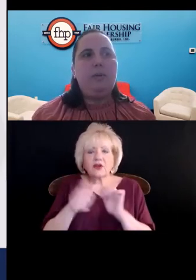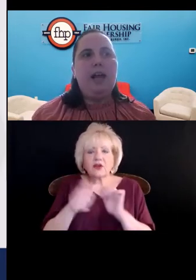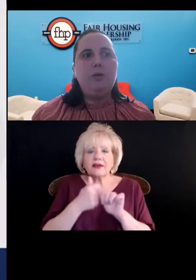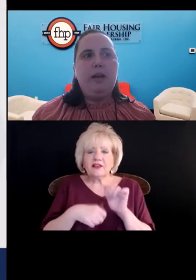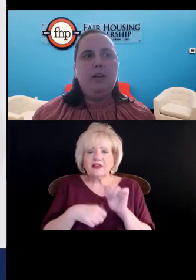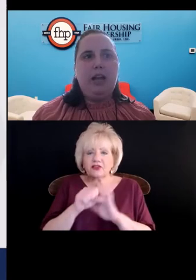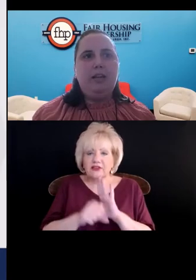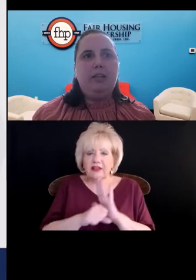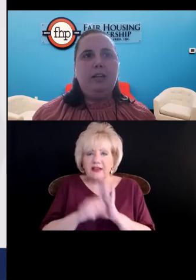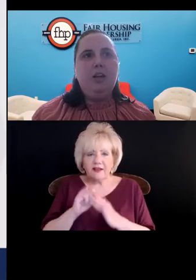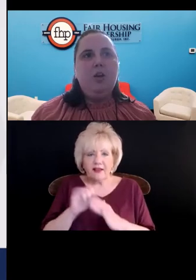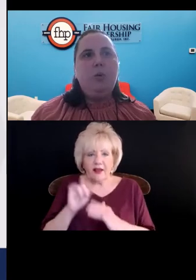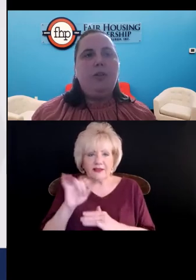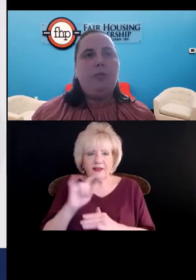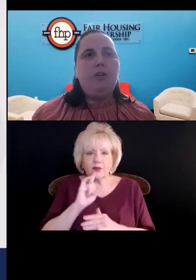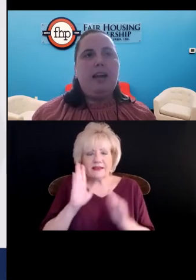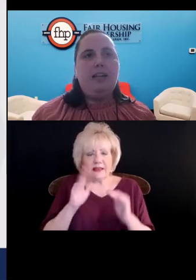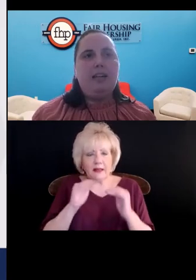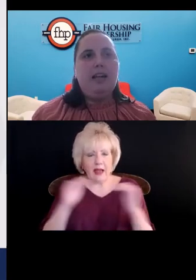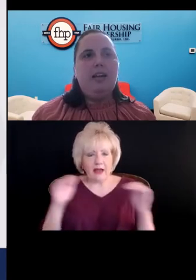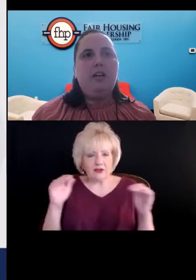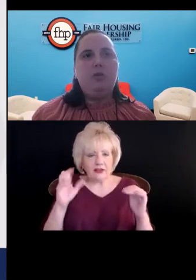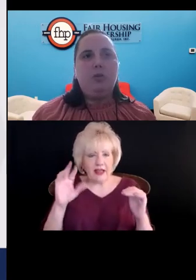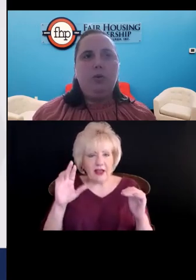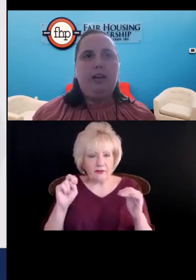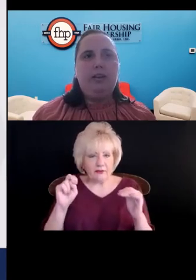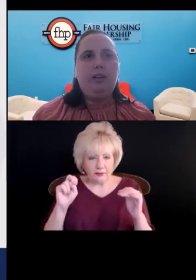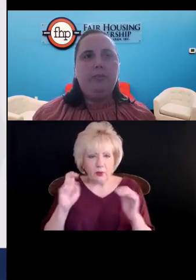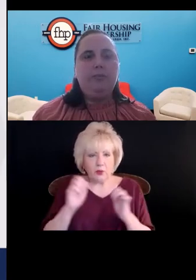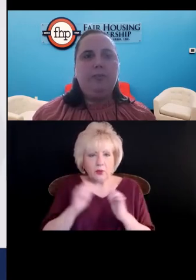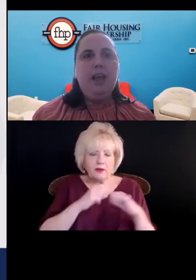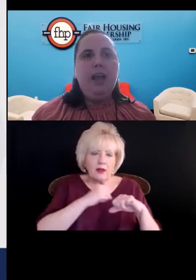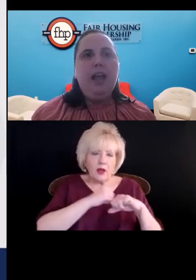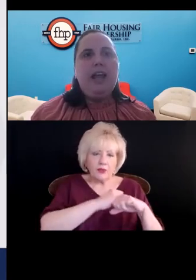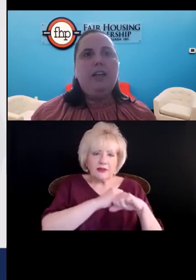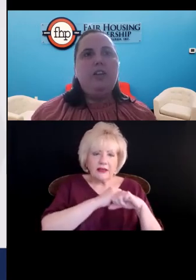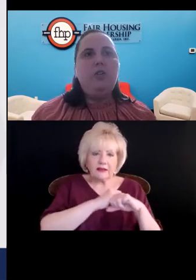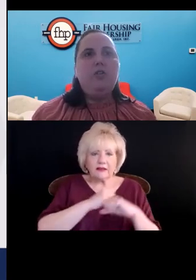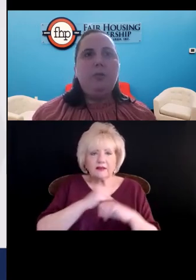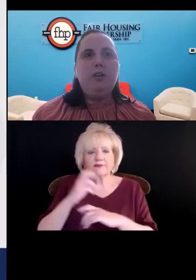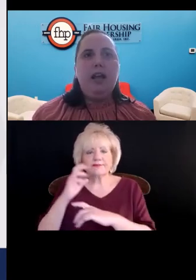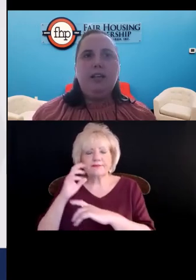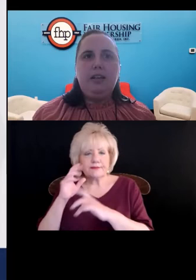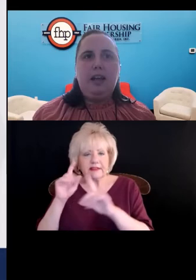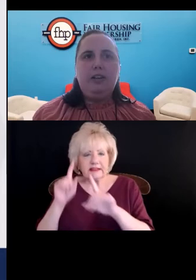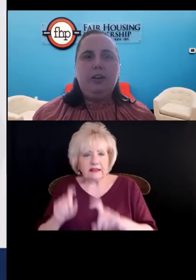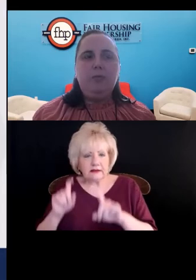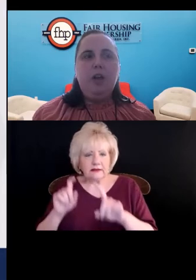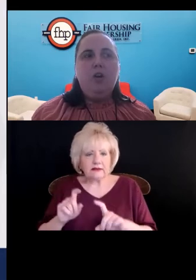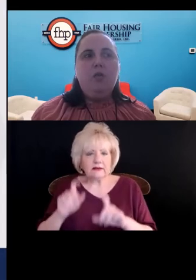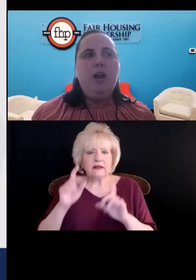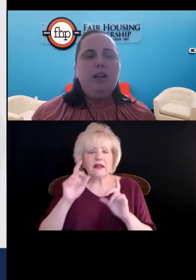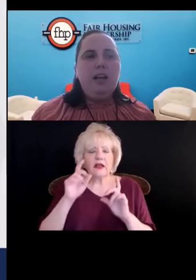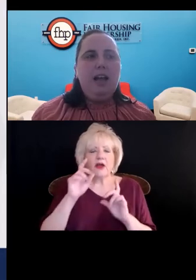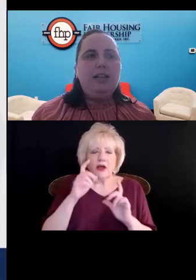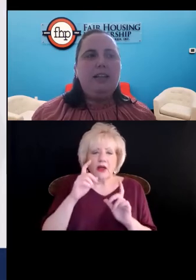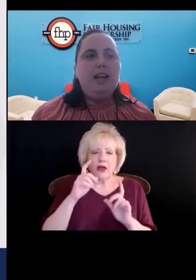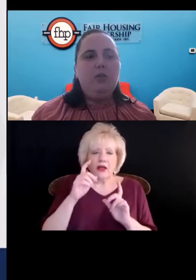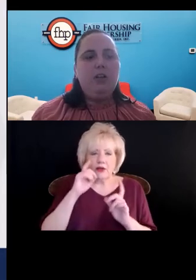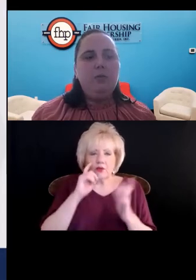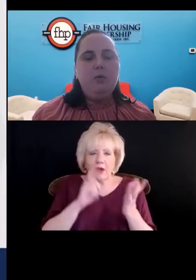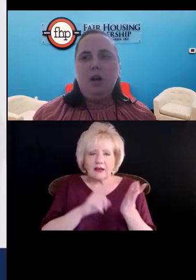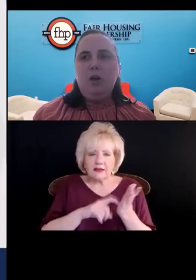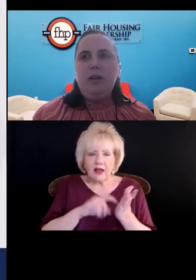structured as a match care test with the protected and a control tester. And so for the protected tester, recognize